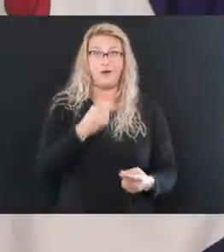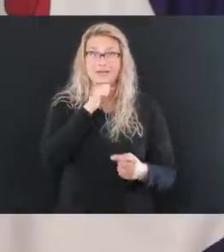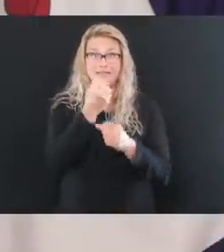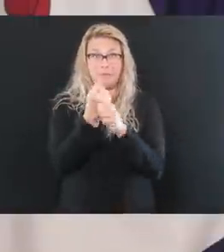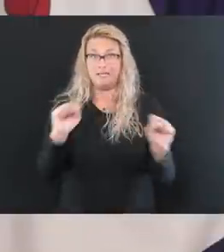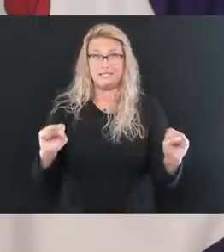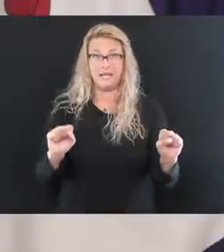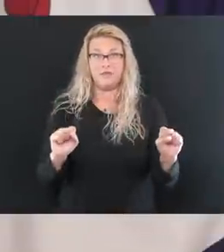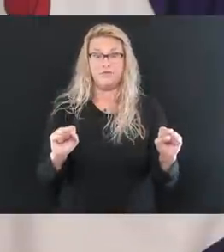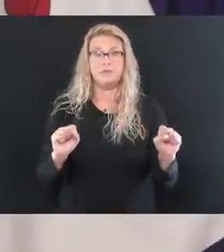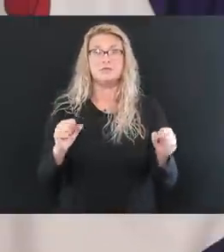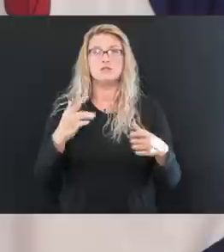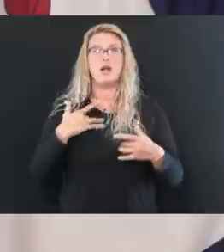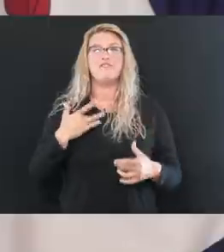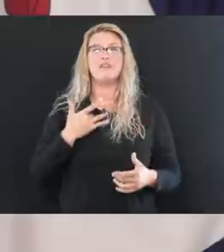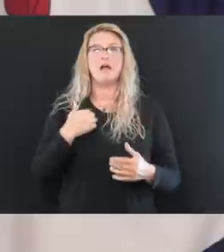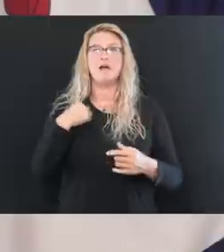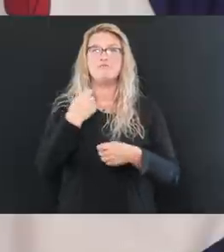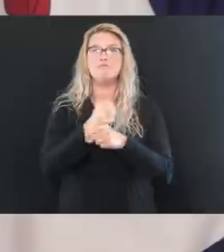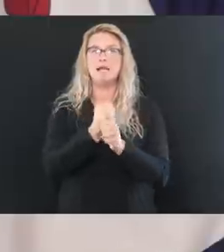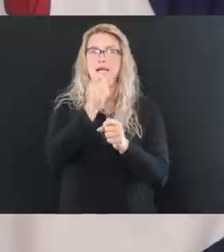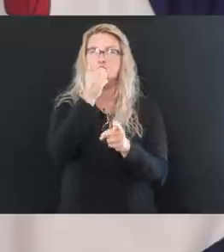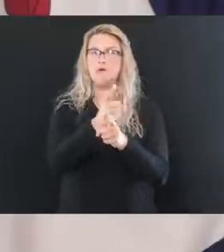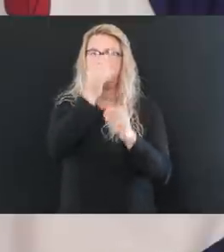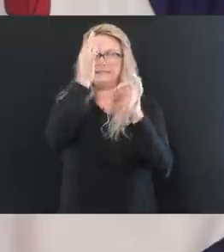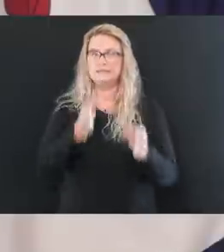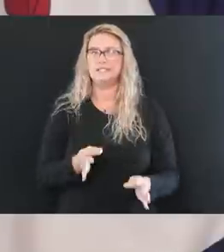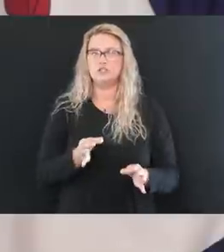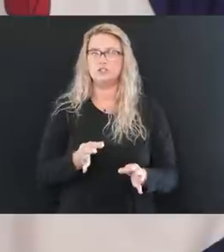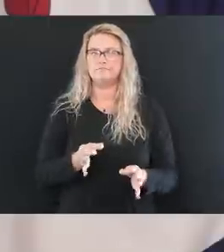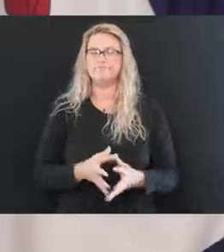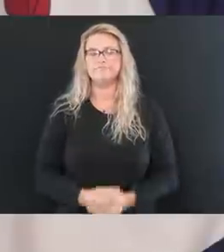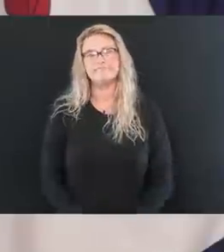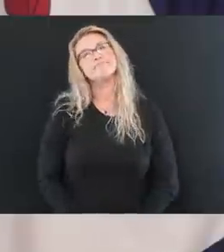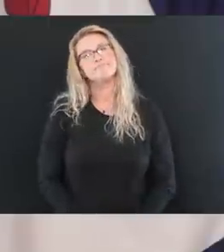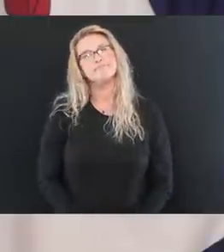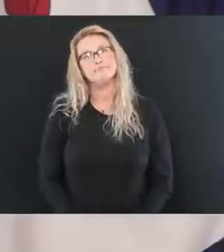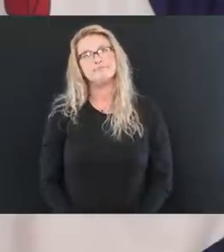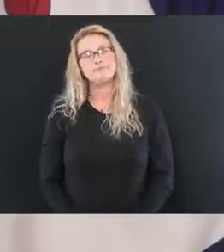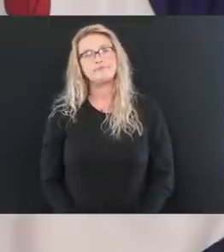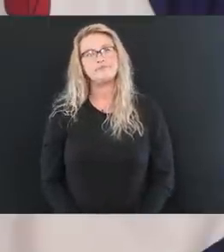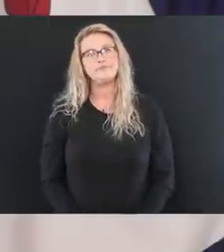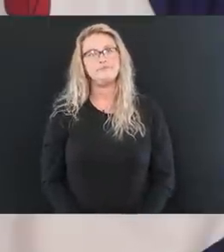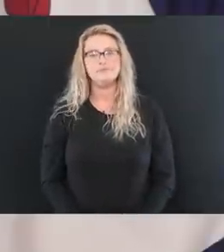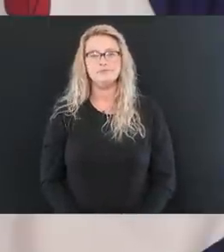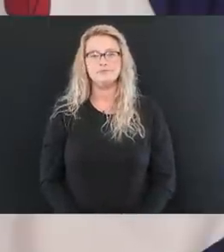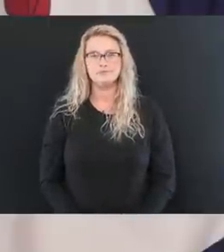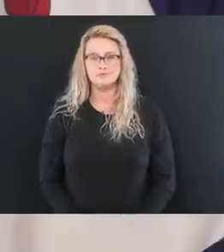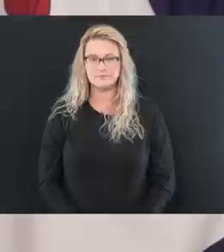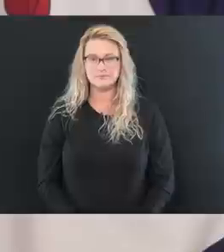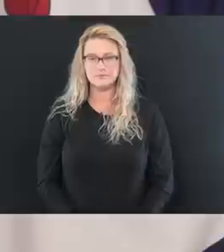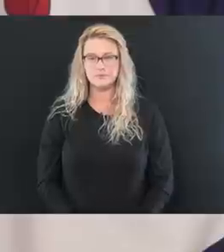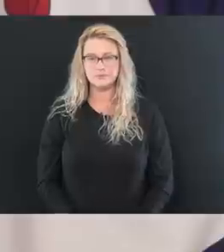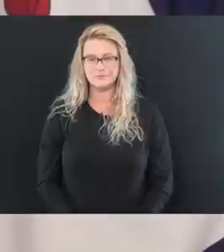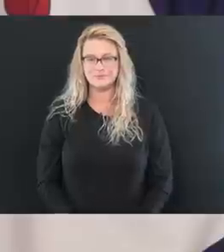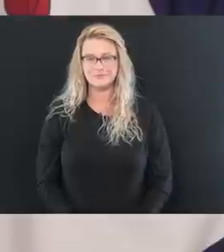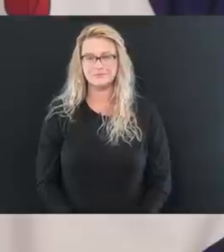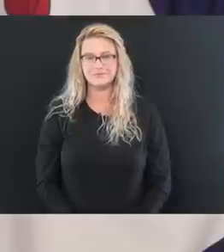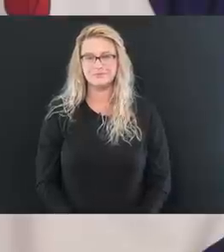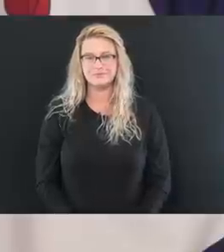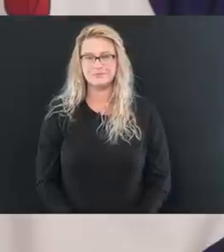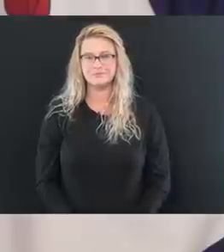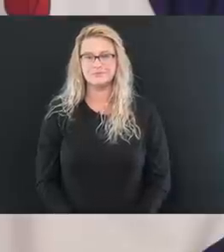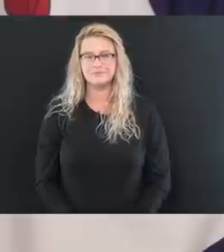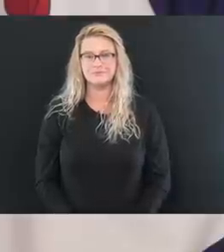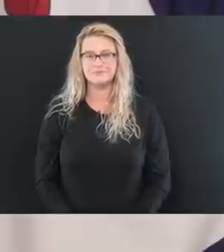I've made the right decision on that and that's where I'm going to stand. Uh, now I